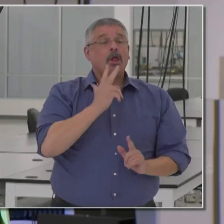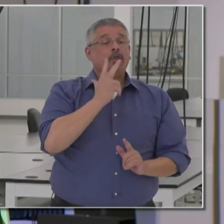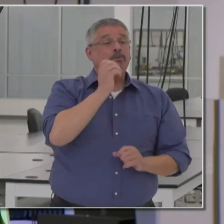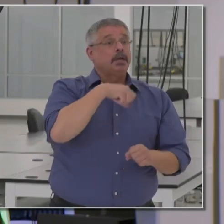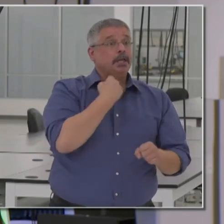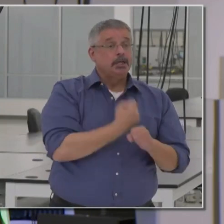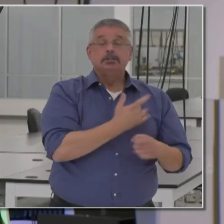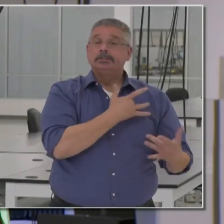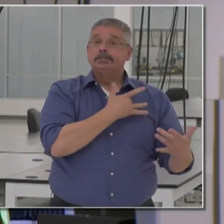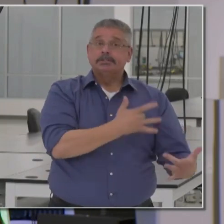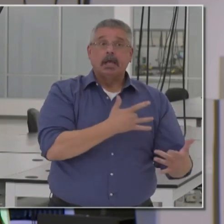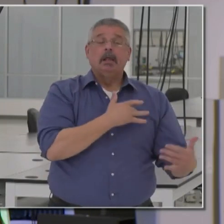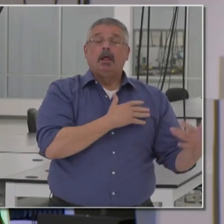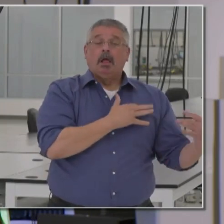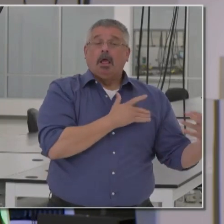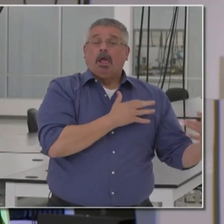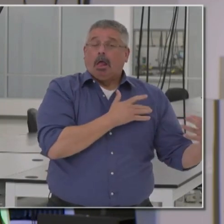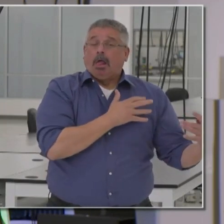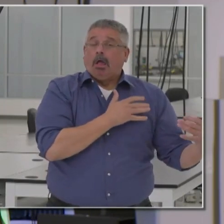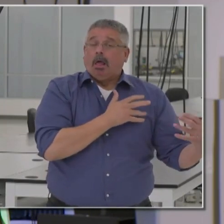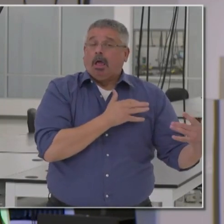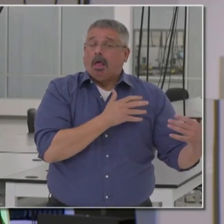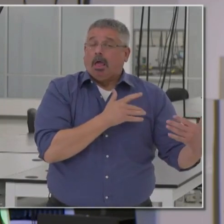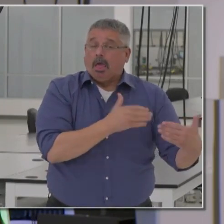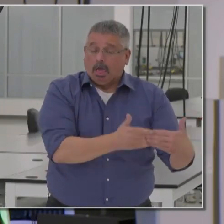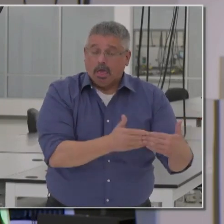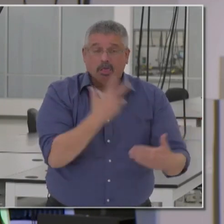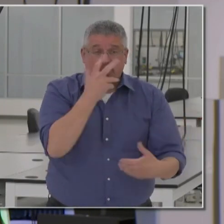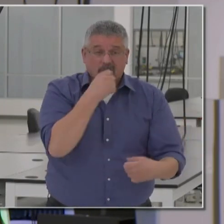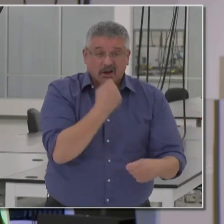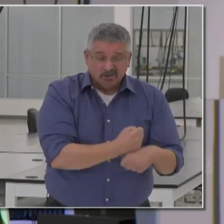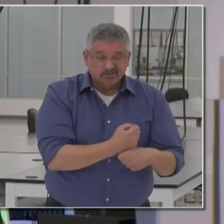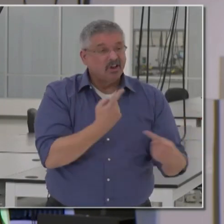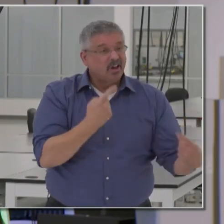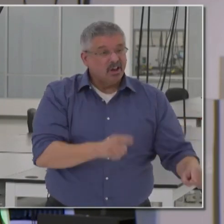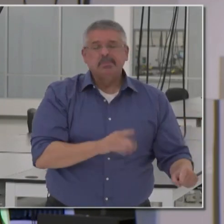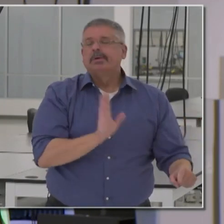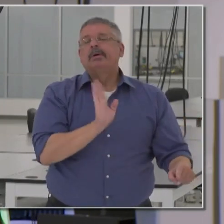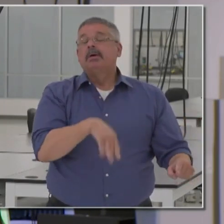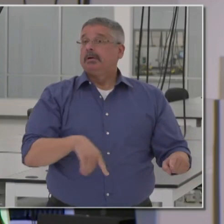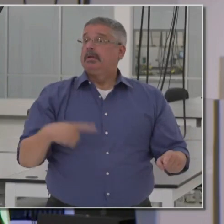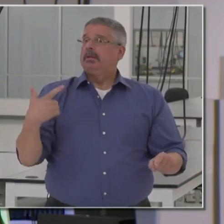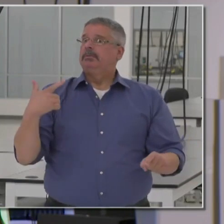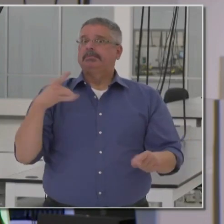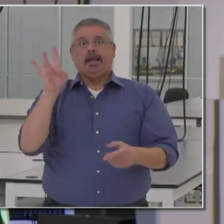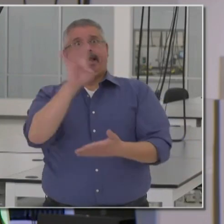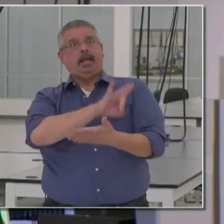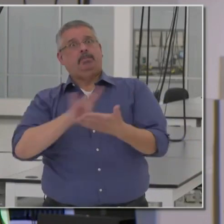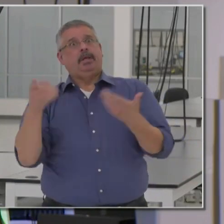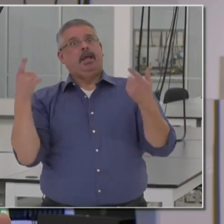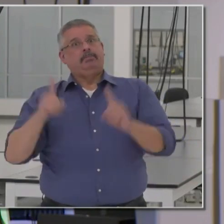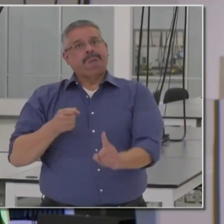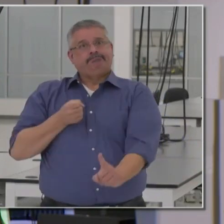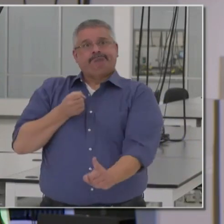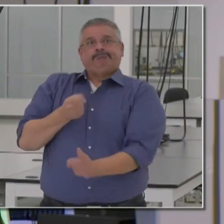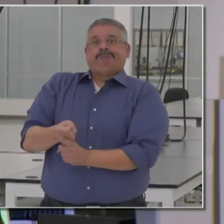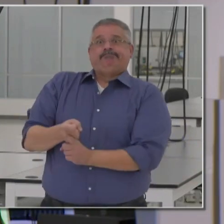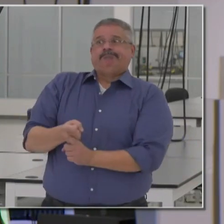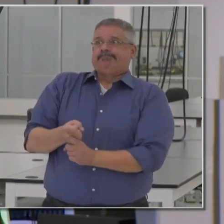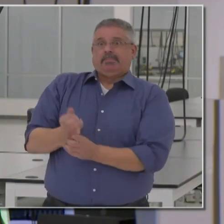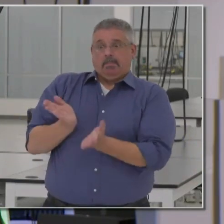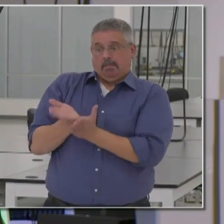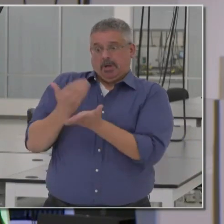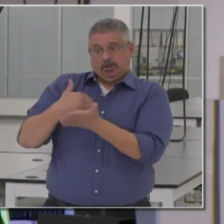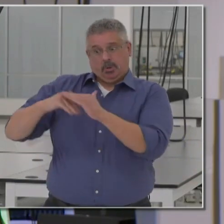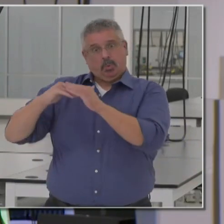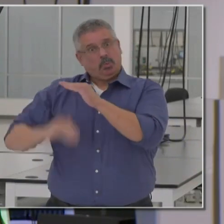years to get done, and they got it done again in eight weeks under budget. And I just want to thank that team